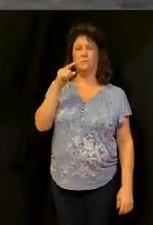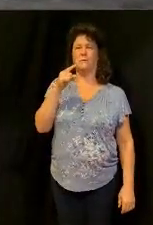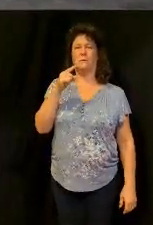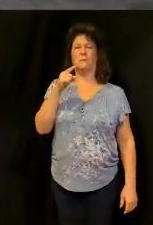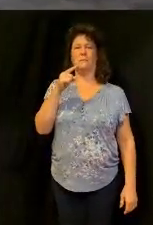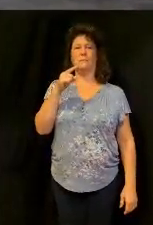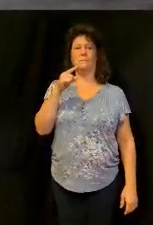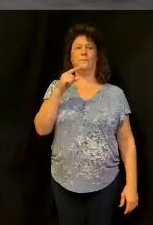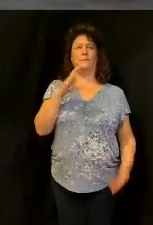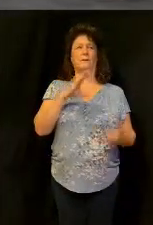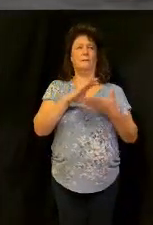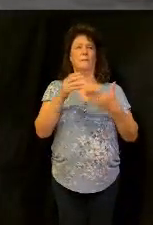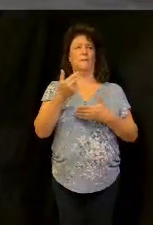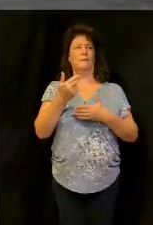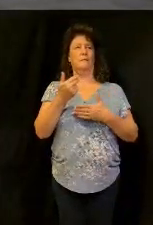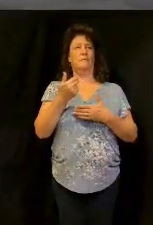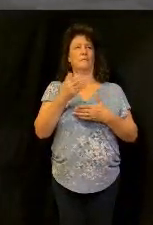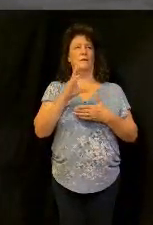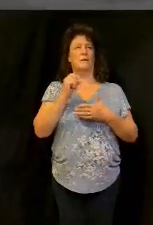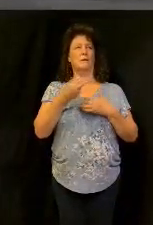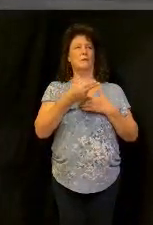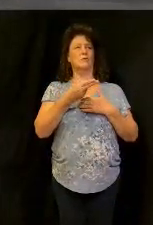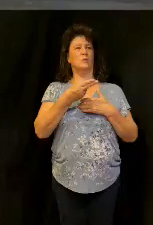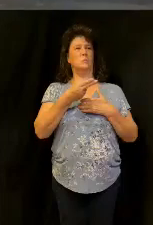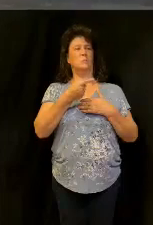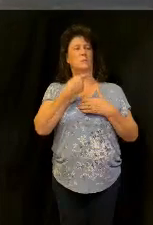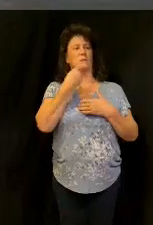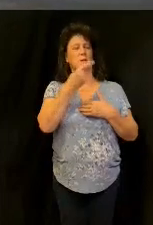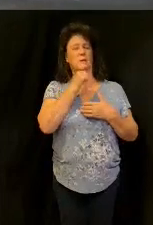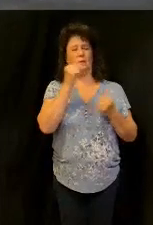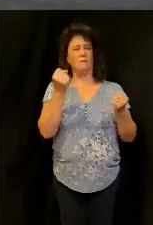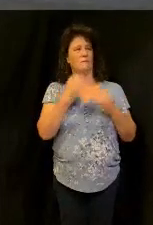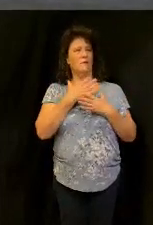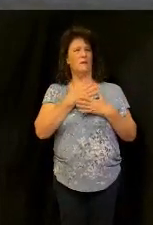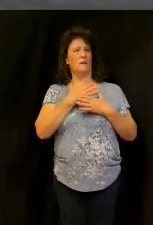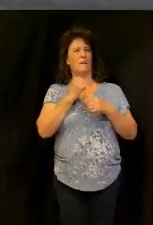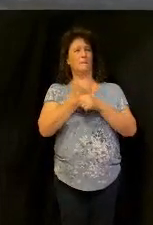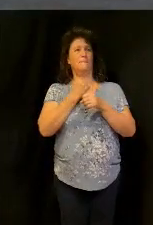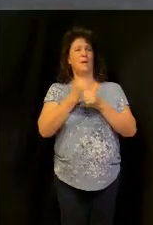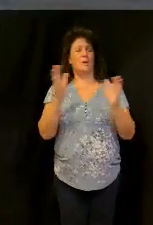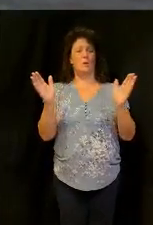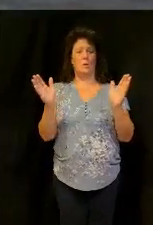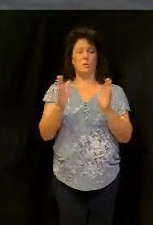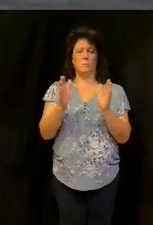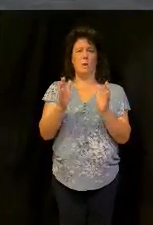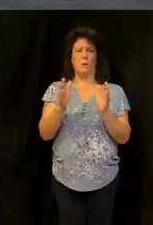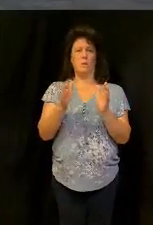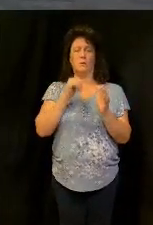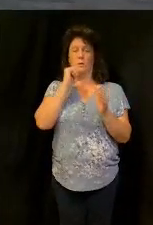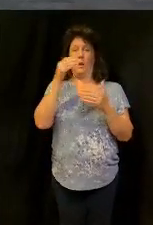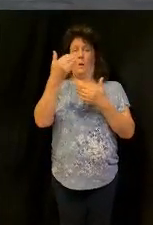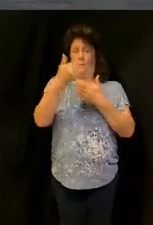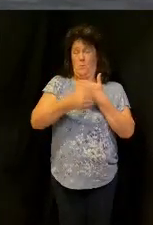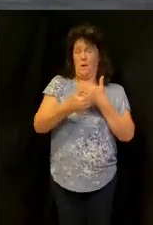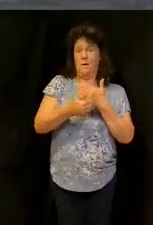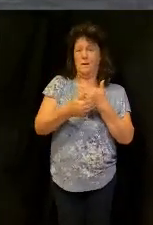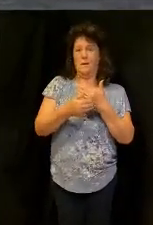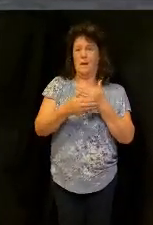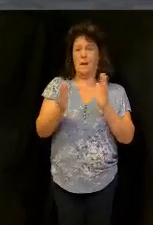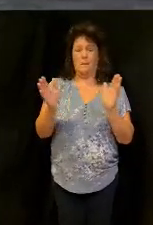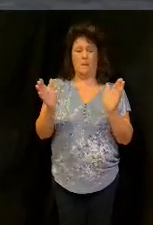verse 13 and Elijah said to her do not fear go and do as you have said but make me a small cake not just bread just go ahead make me some cake